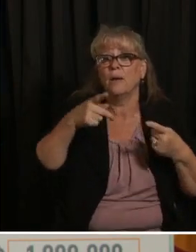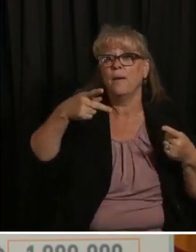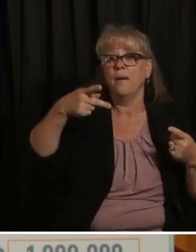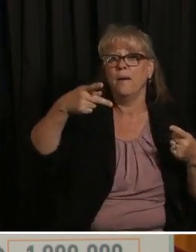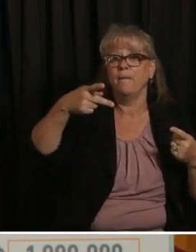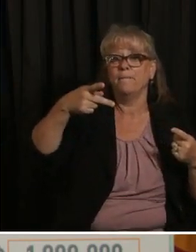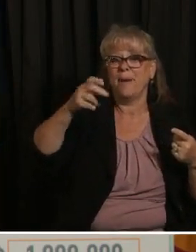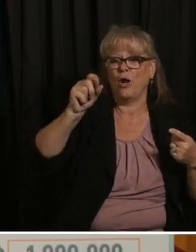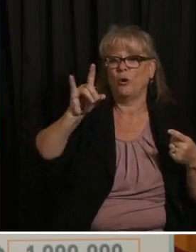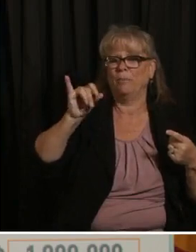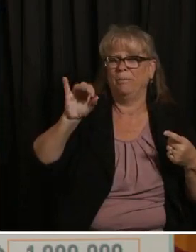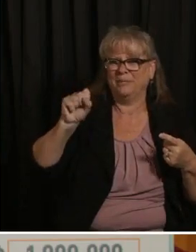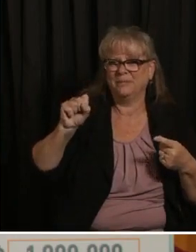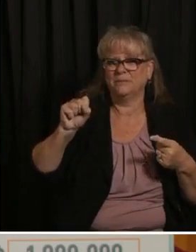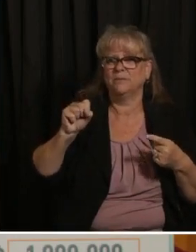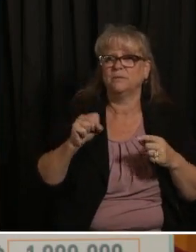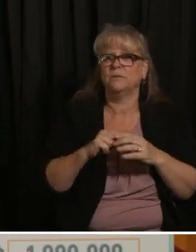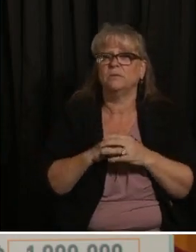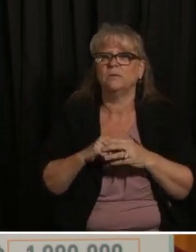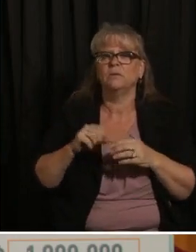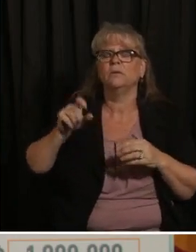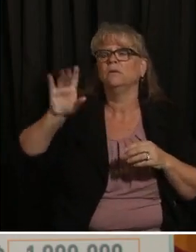if it wasn't for vaccines